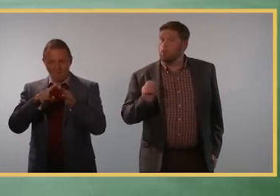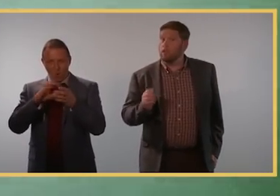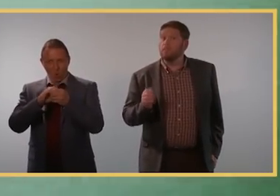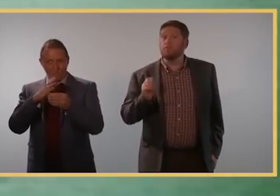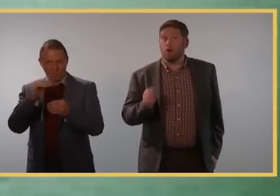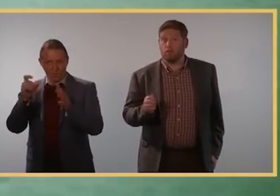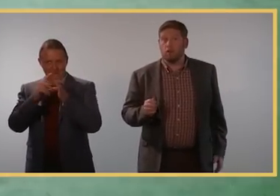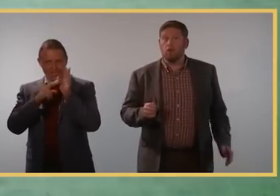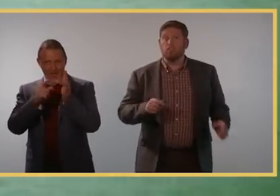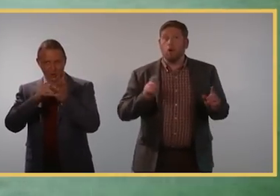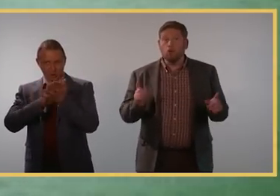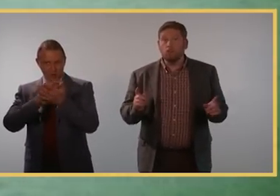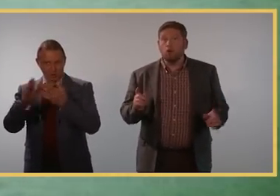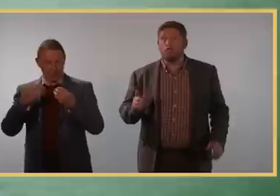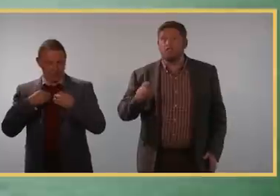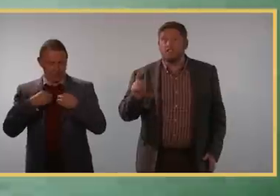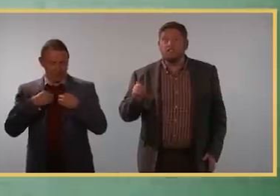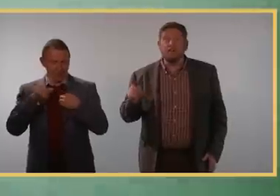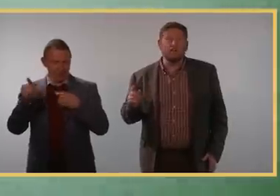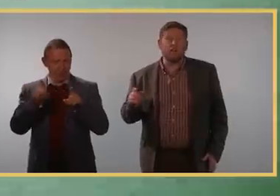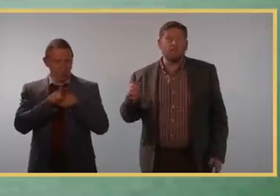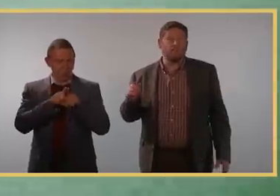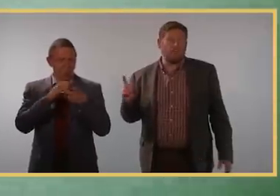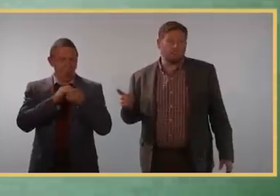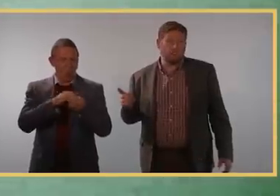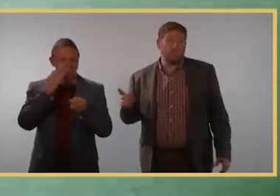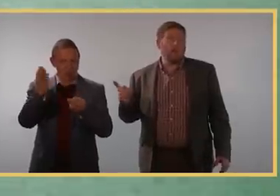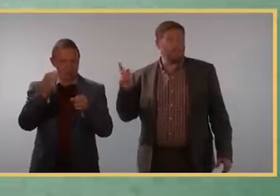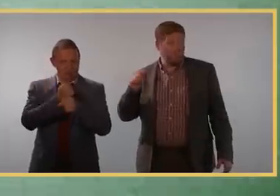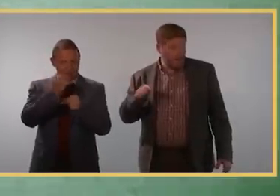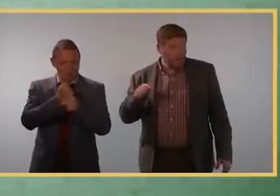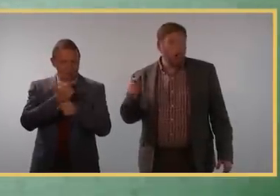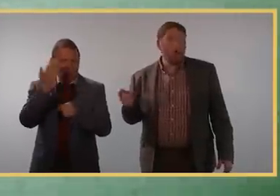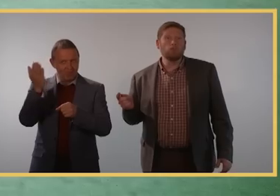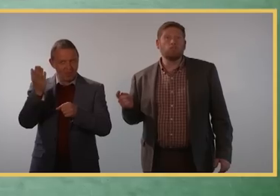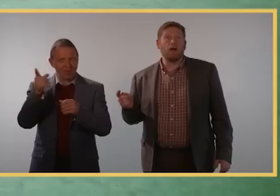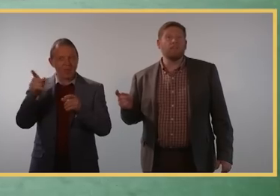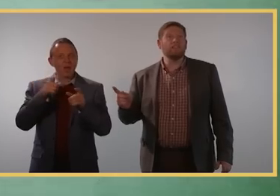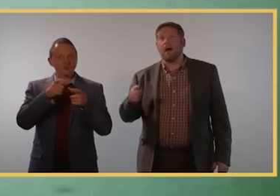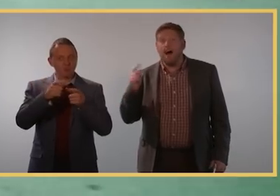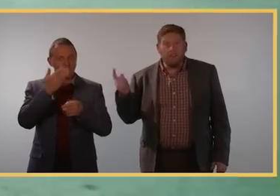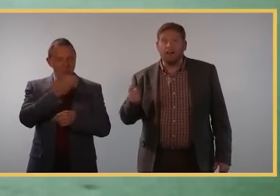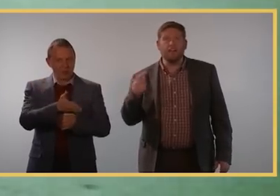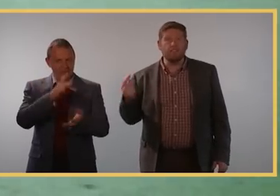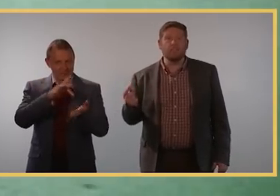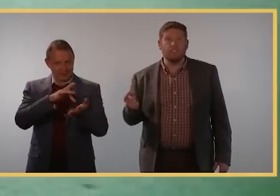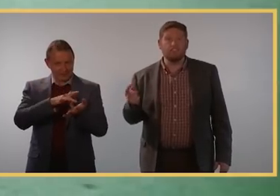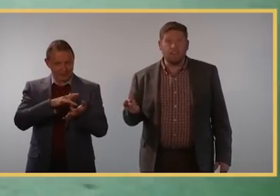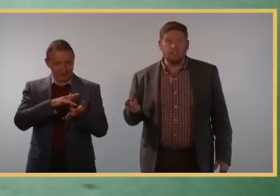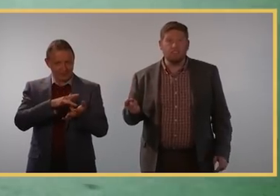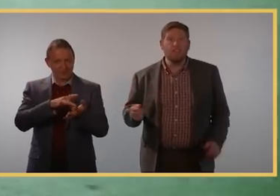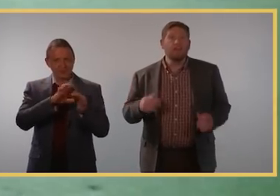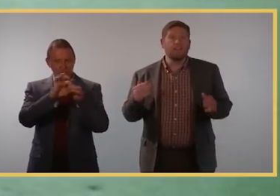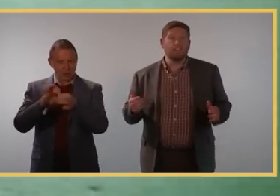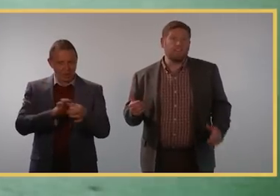company William Dumont, which also owns these hearing aid manufacturers, and they also run these other hearing clinic